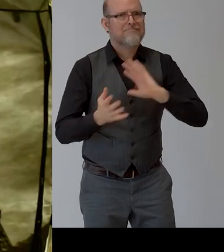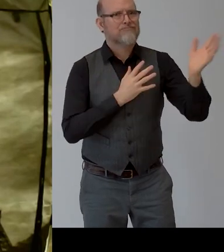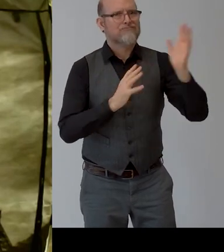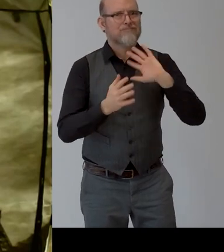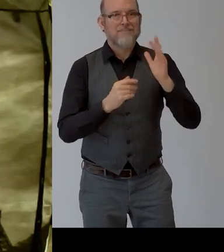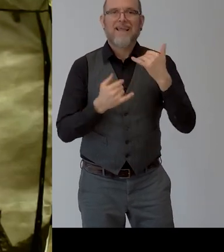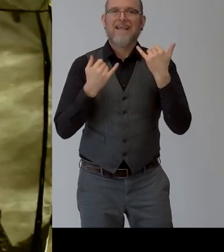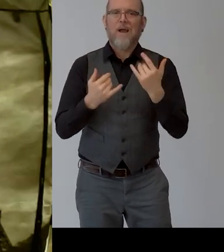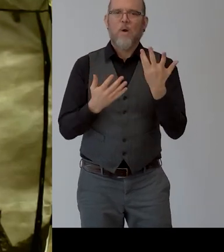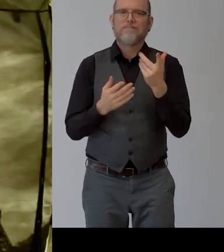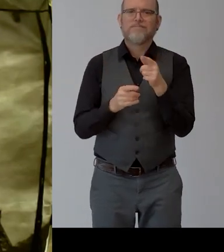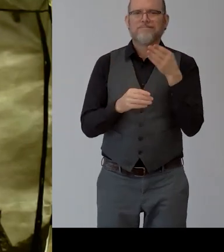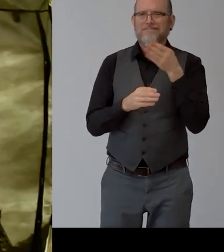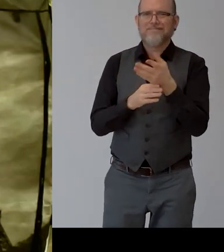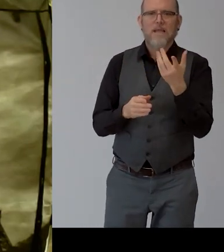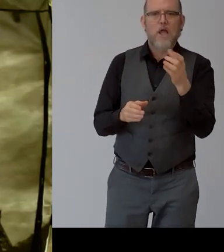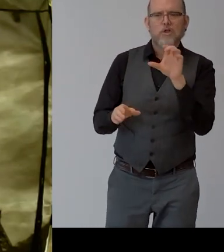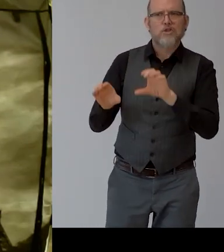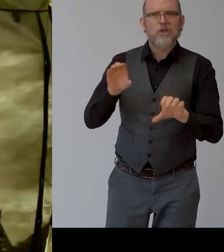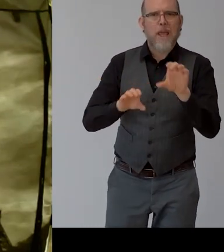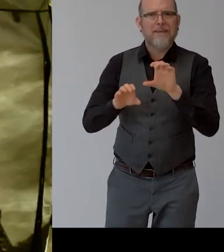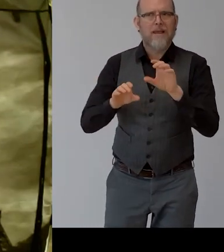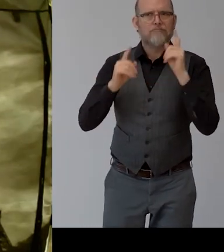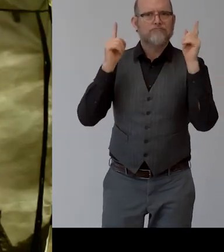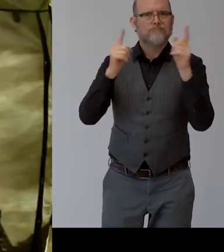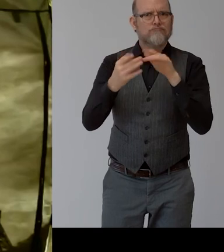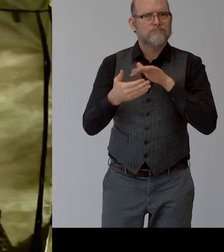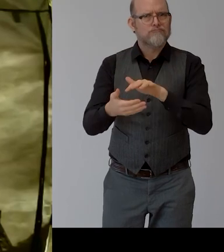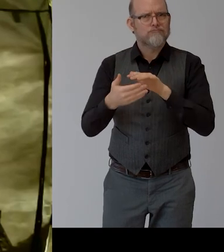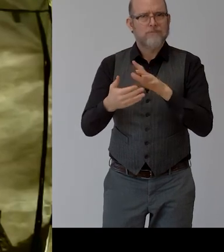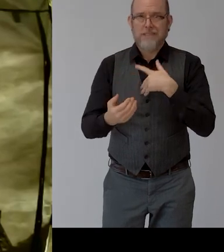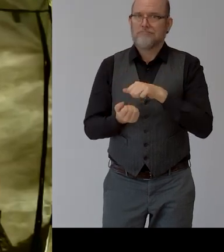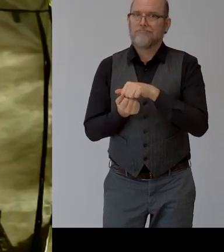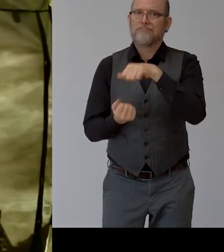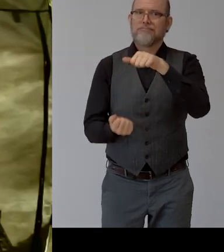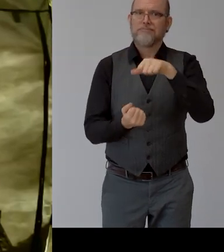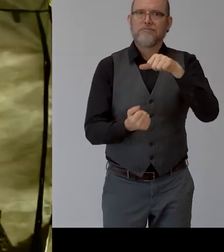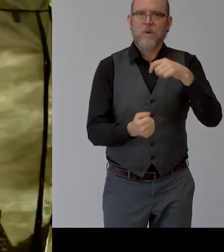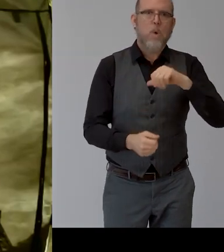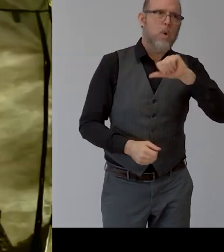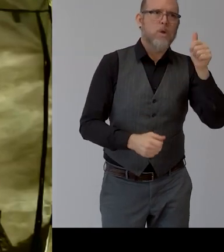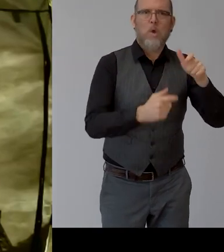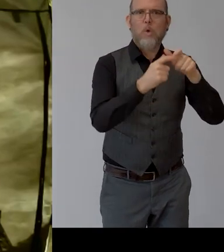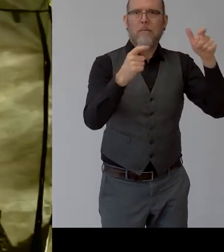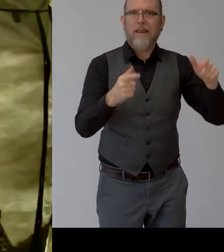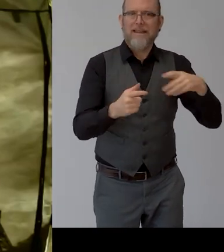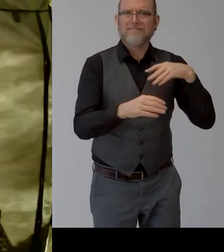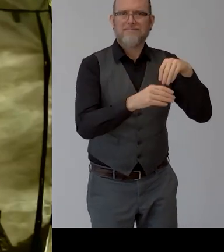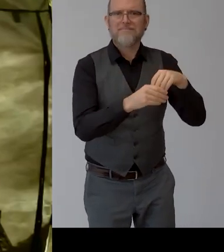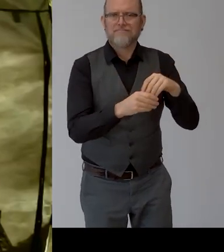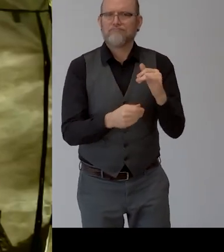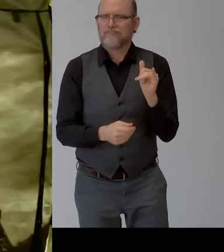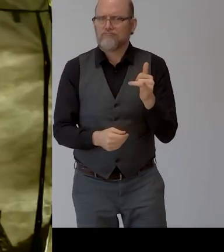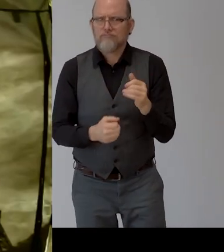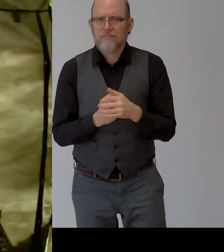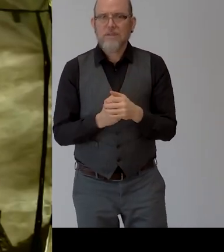i've worked in a drug company i've we had four workers with me who had hearing loss in different levels all sorts of